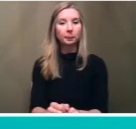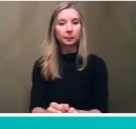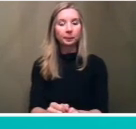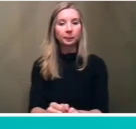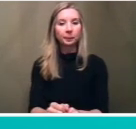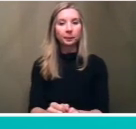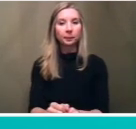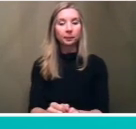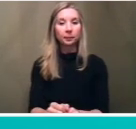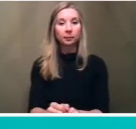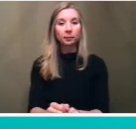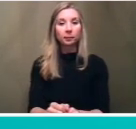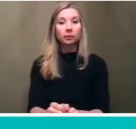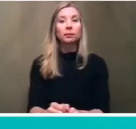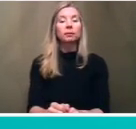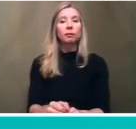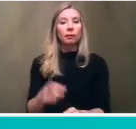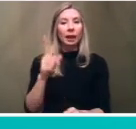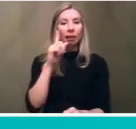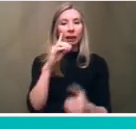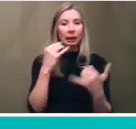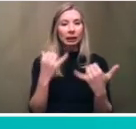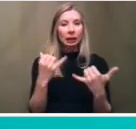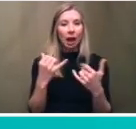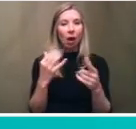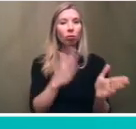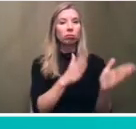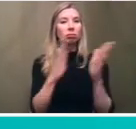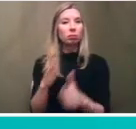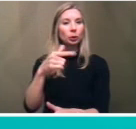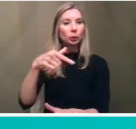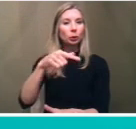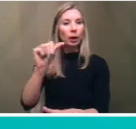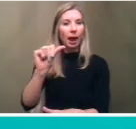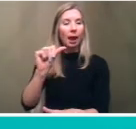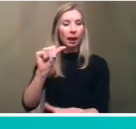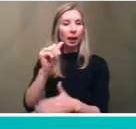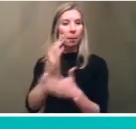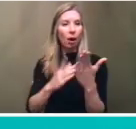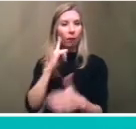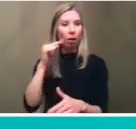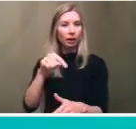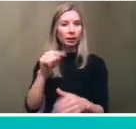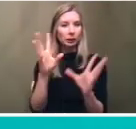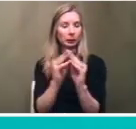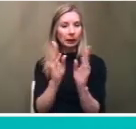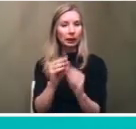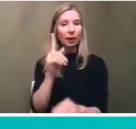all right so i think what we're going to do now is go to the questions and answers section of the webinar so i'm going to invite beverly